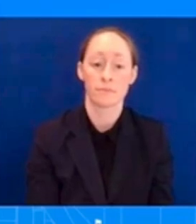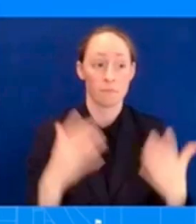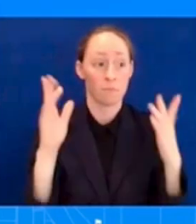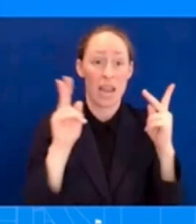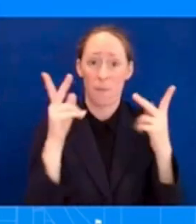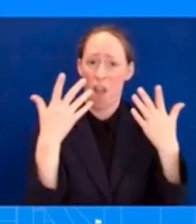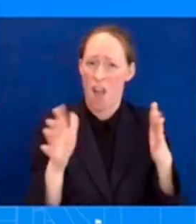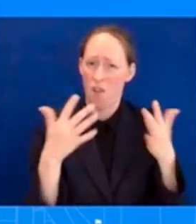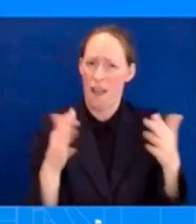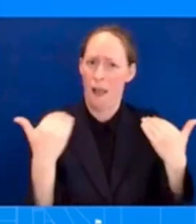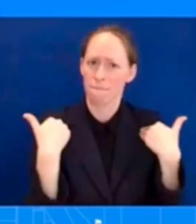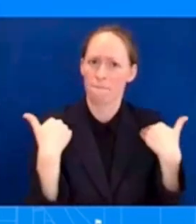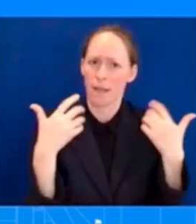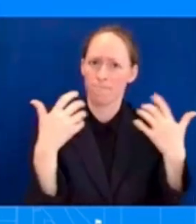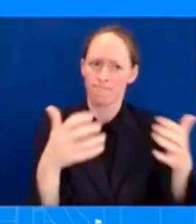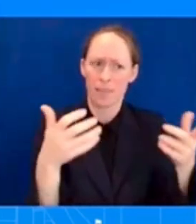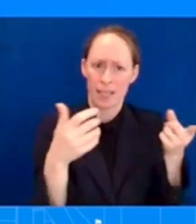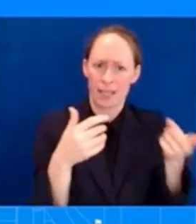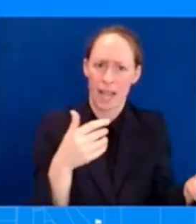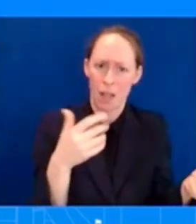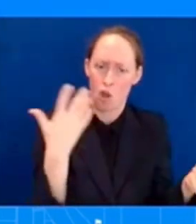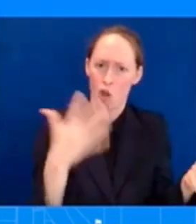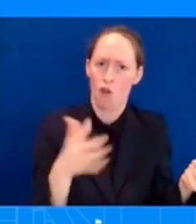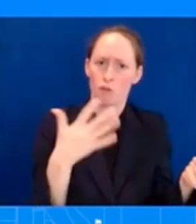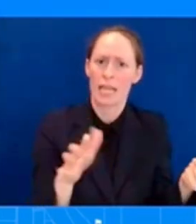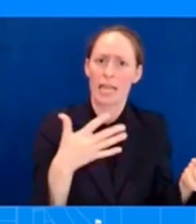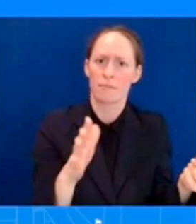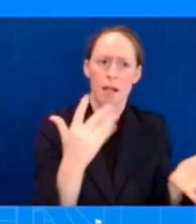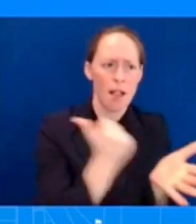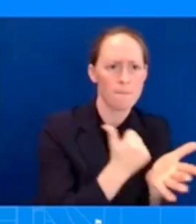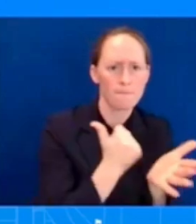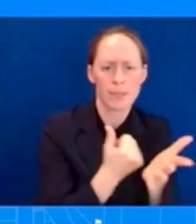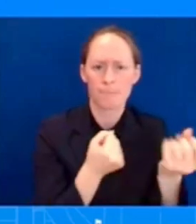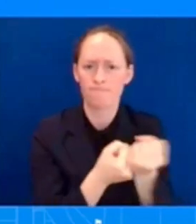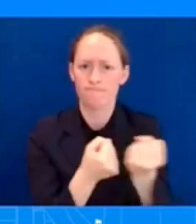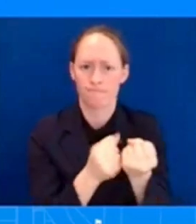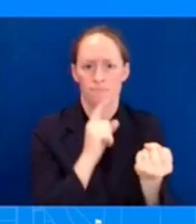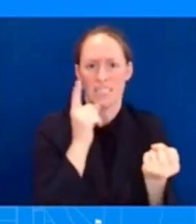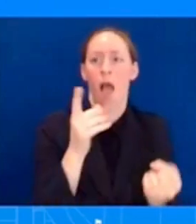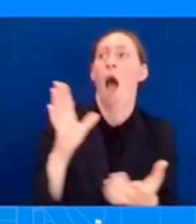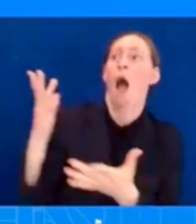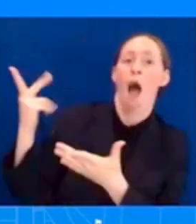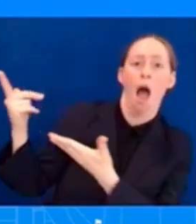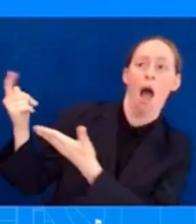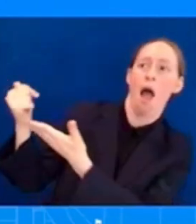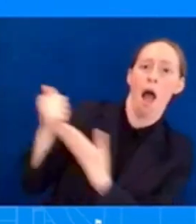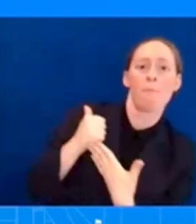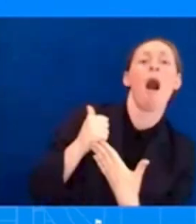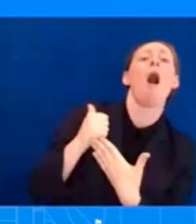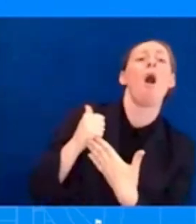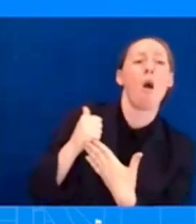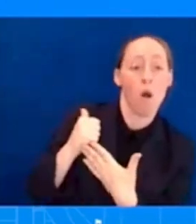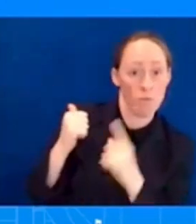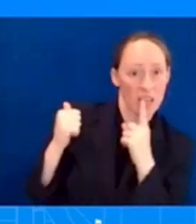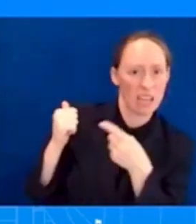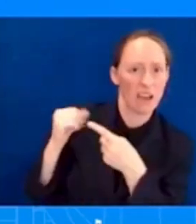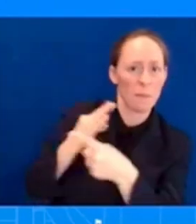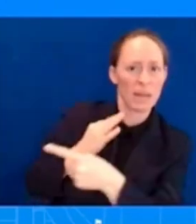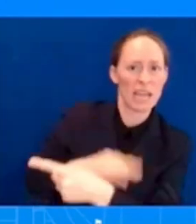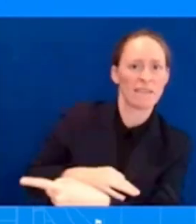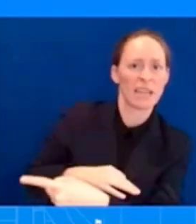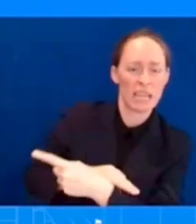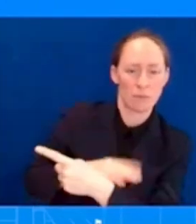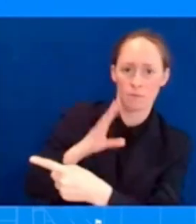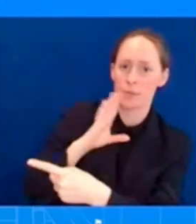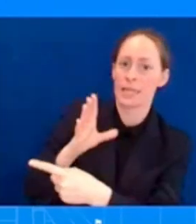devastating issue. And that's what you're going to continue to hear from this Administration and that's what you're going to continue to see. Again, the Administrator was there for two whole